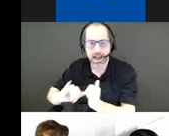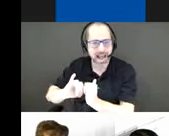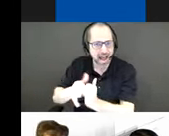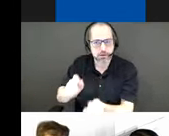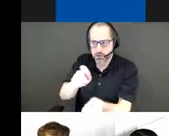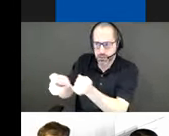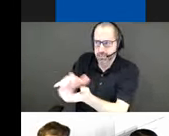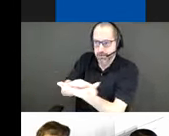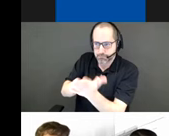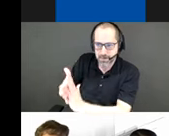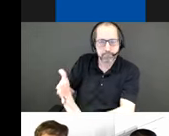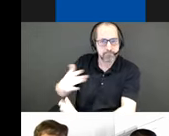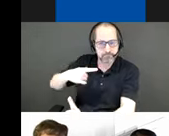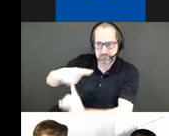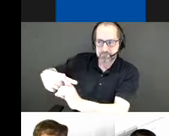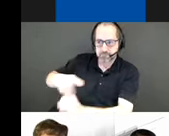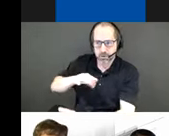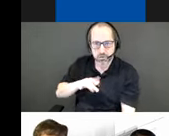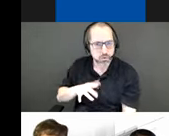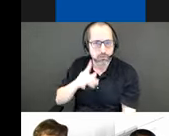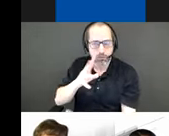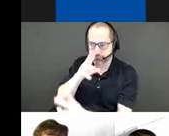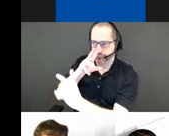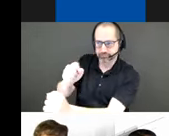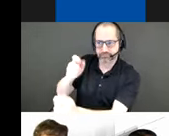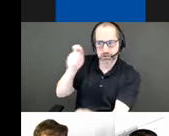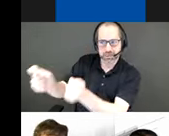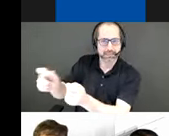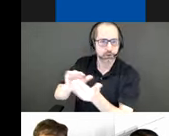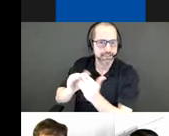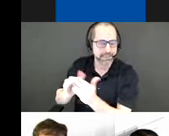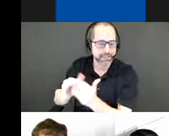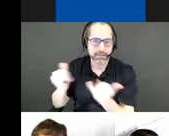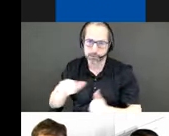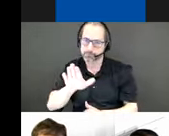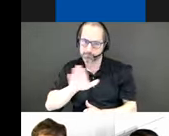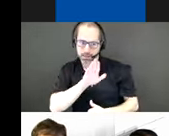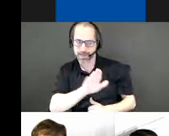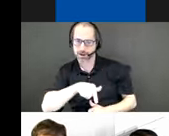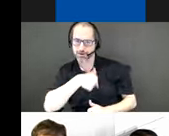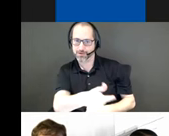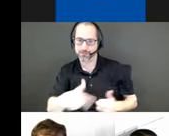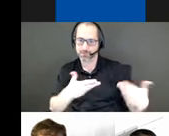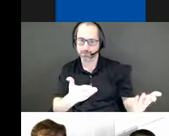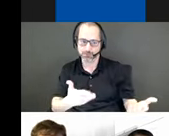to create a prototype for the city with the capacity to transform. And now we will hear more about their proposal, Waking the Shore.